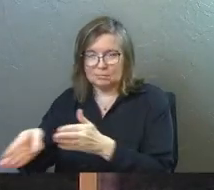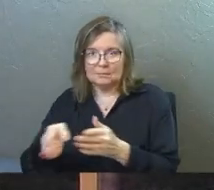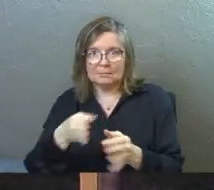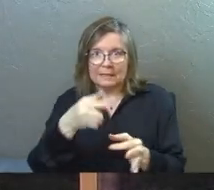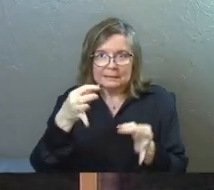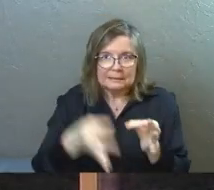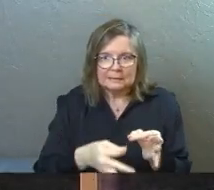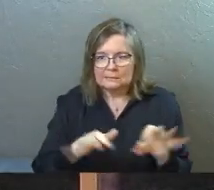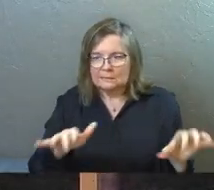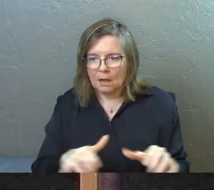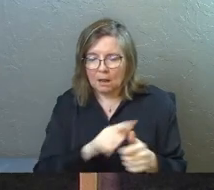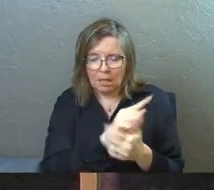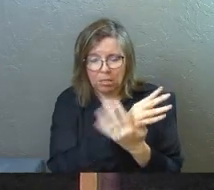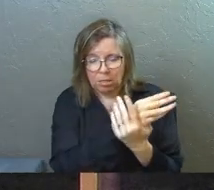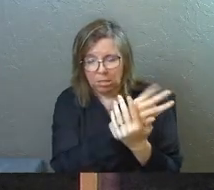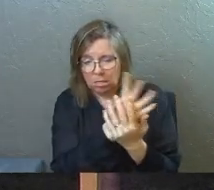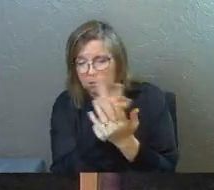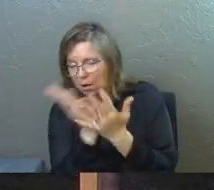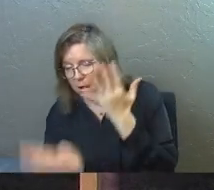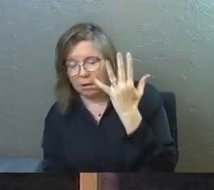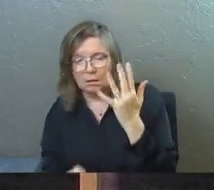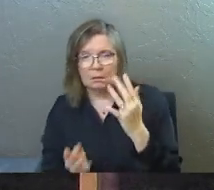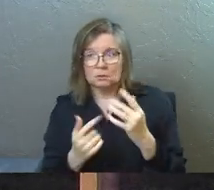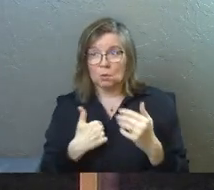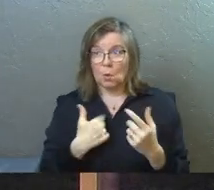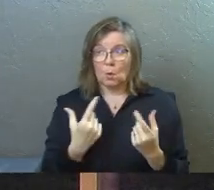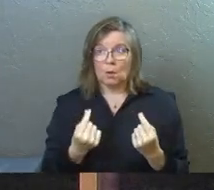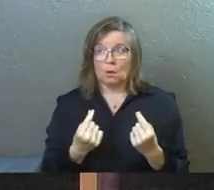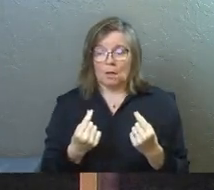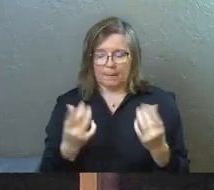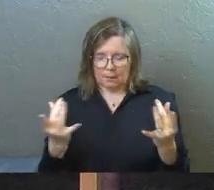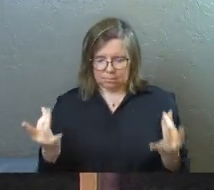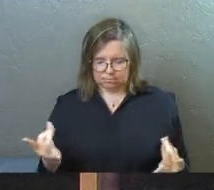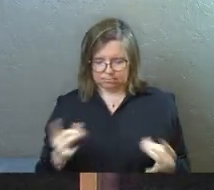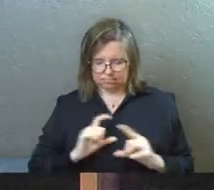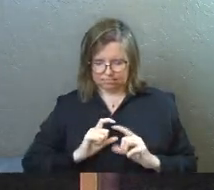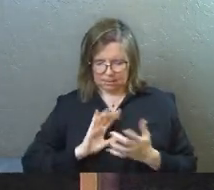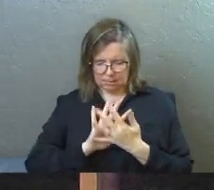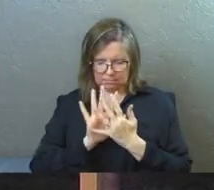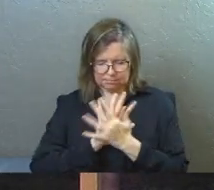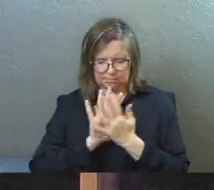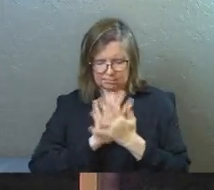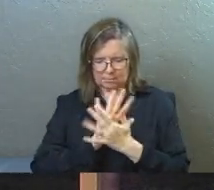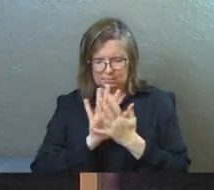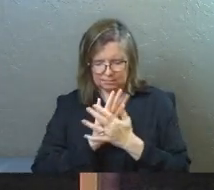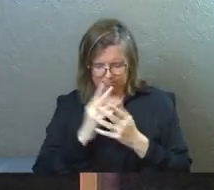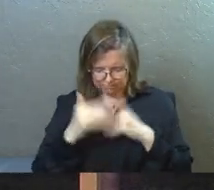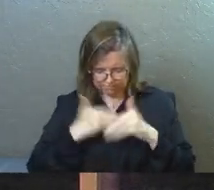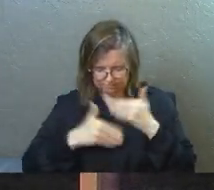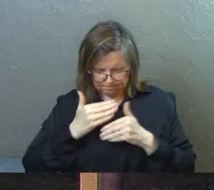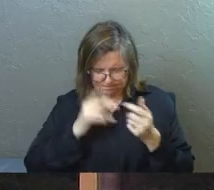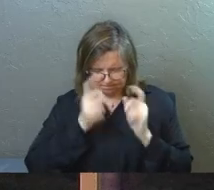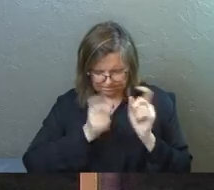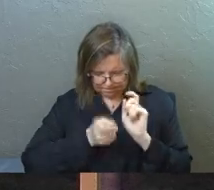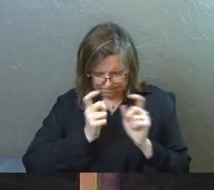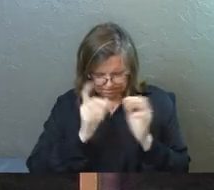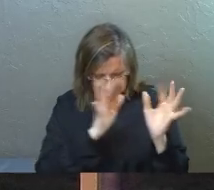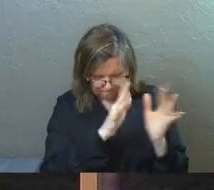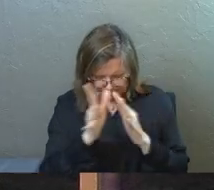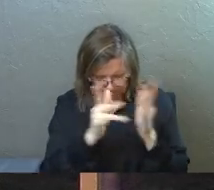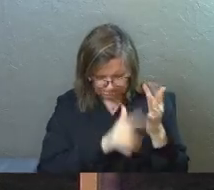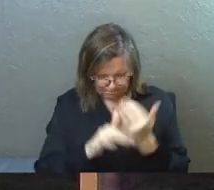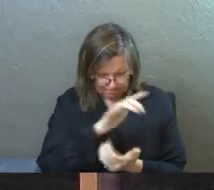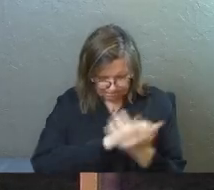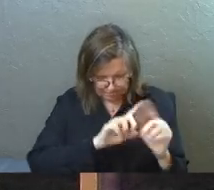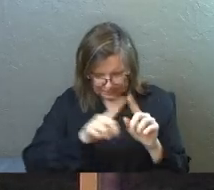actions and things like that. And so he gets this idea. He's like, I'm going to go and look at every single possible sequence, different sequence and